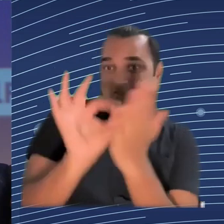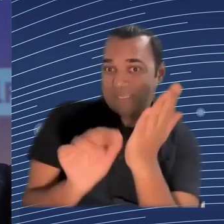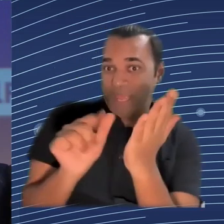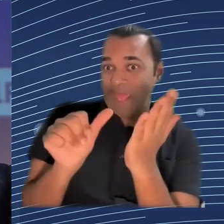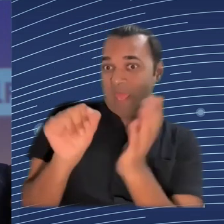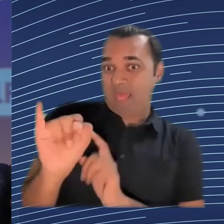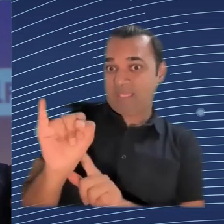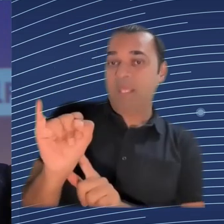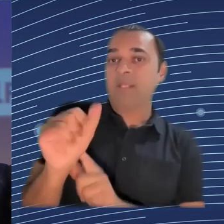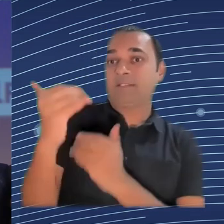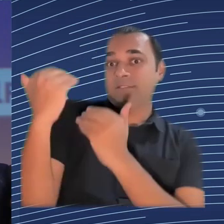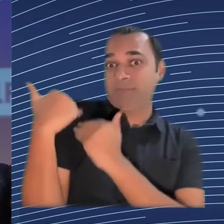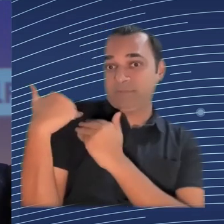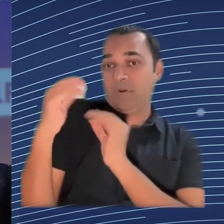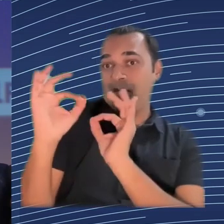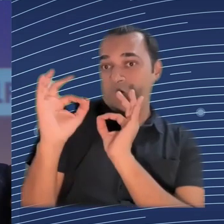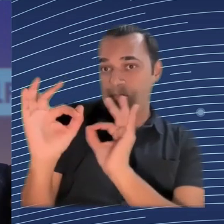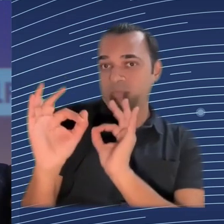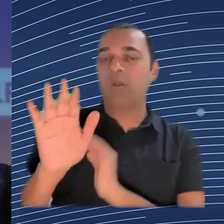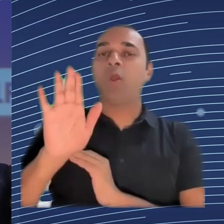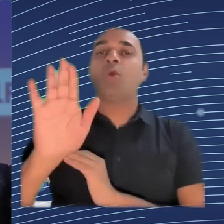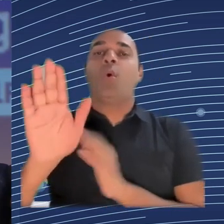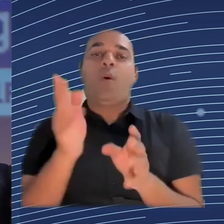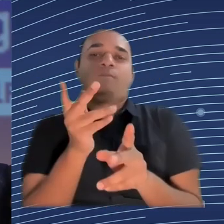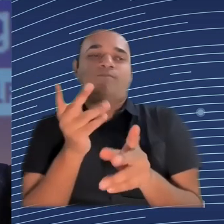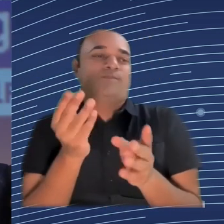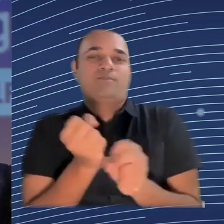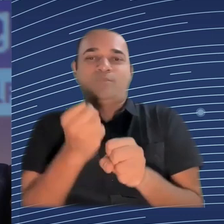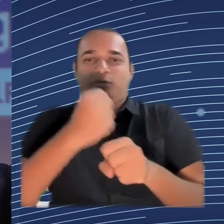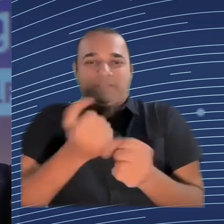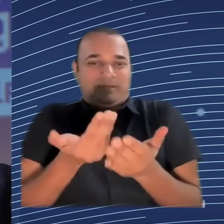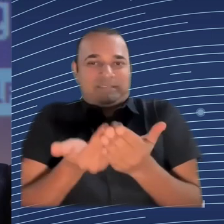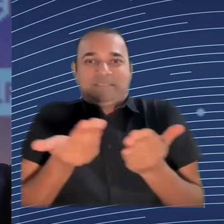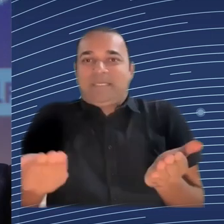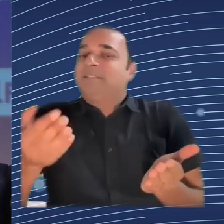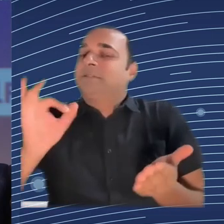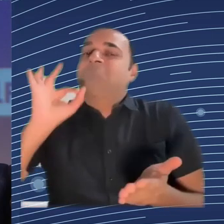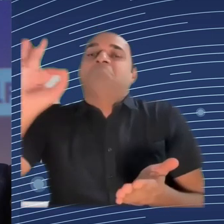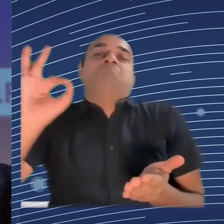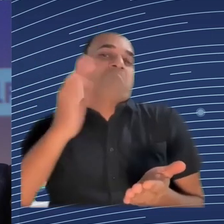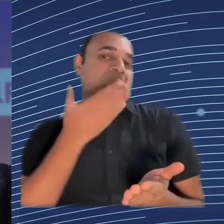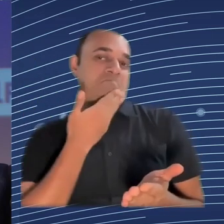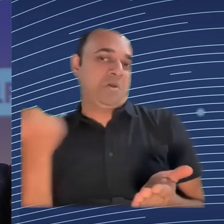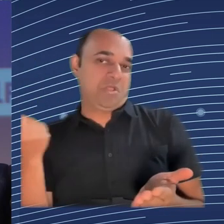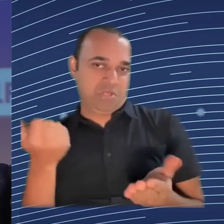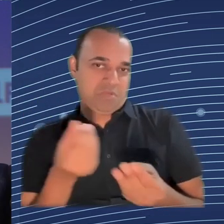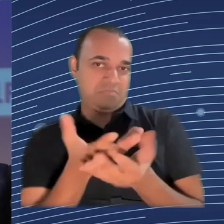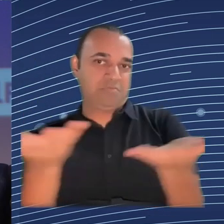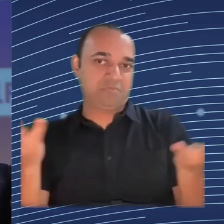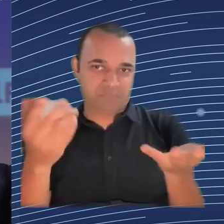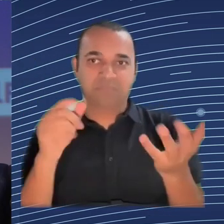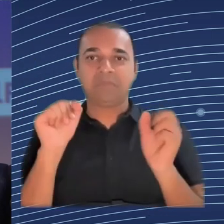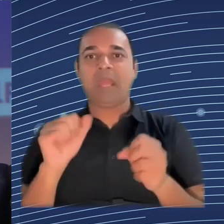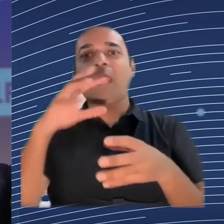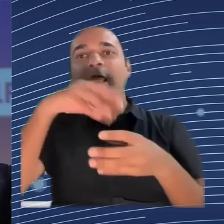so going back to including people in the design perspective, right? It's just going to mean that your tool is going to work better. Whatever that tool